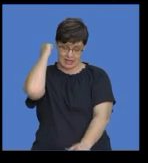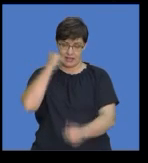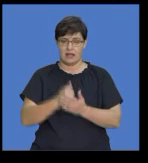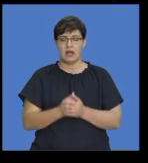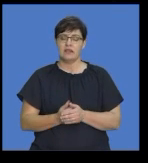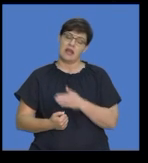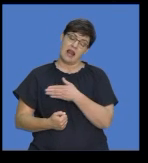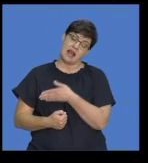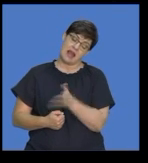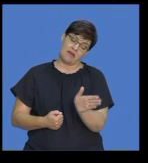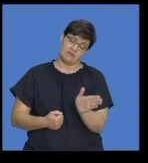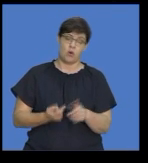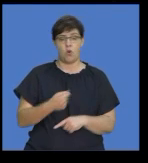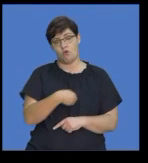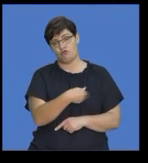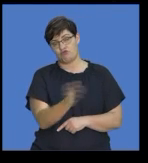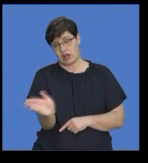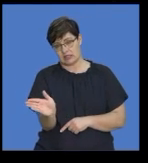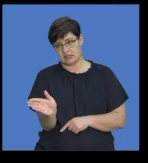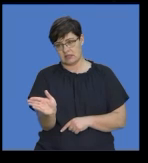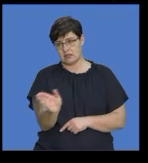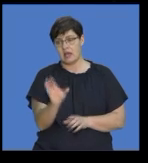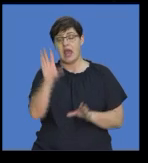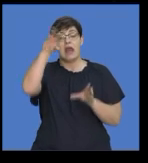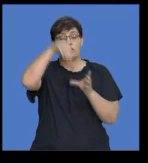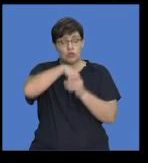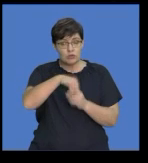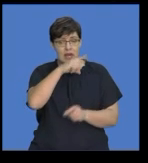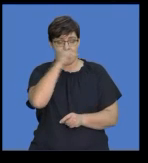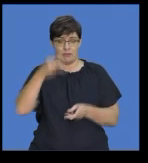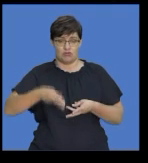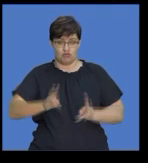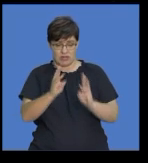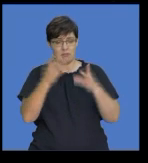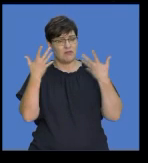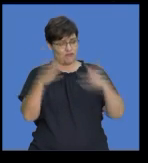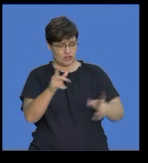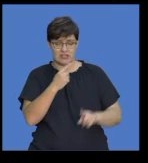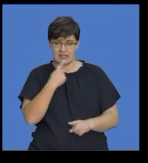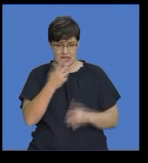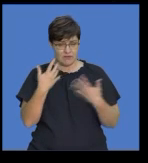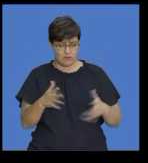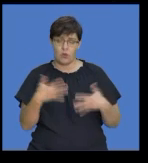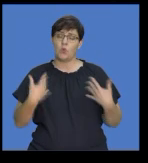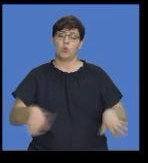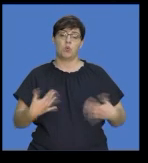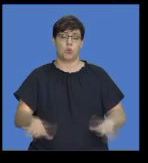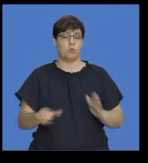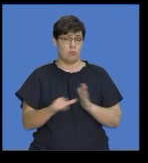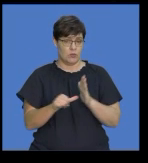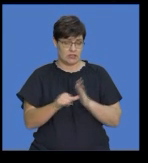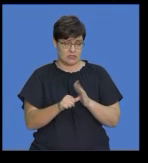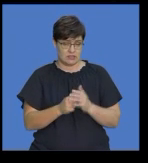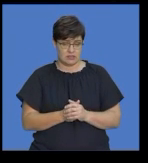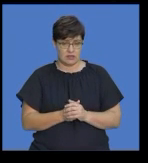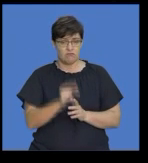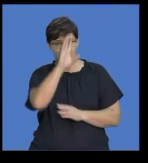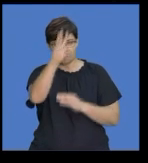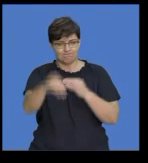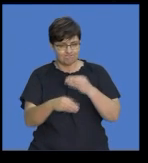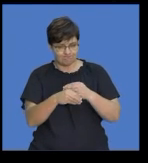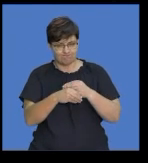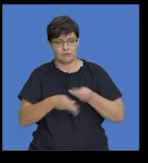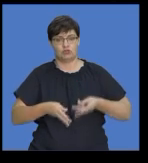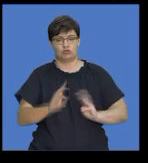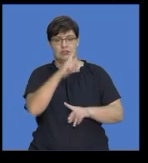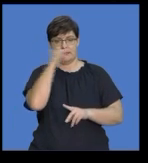include the street names this is something that I've said repeatedly it's very very important that we include the street names and go along